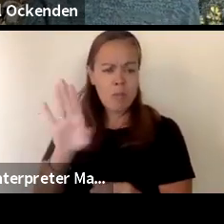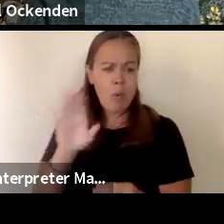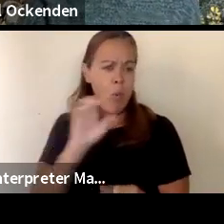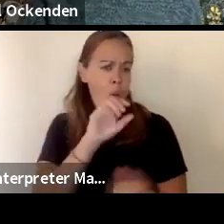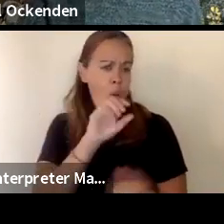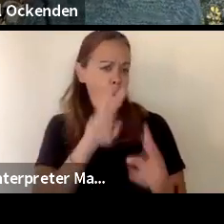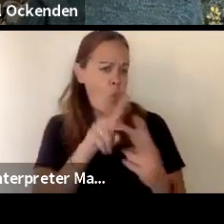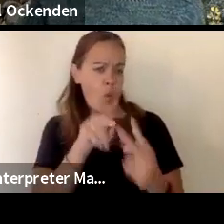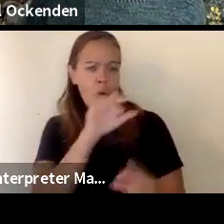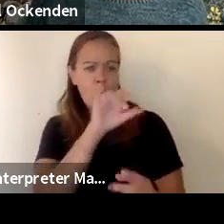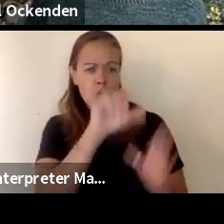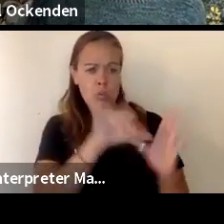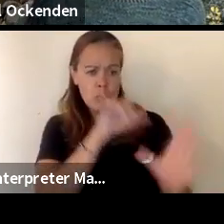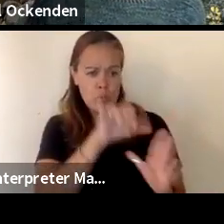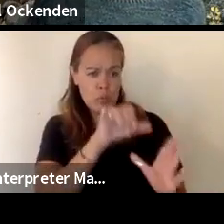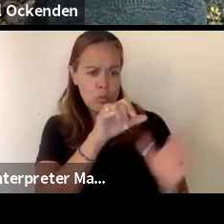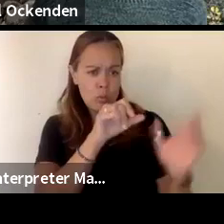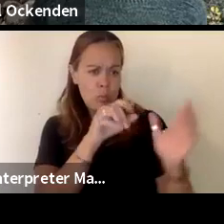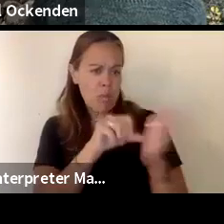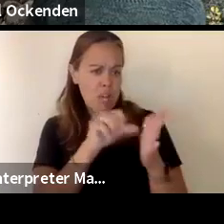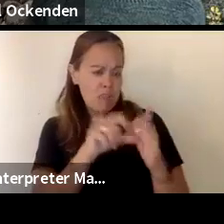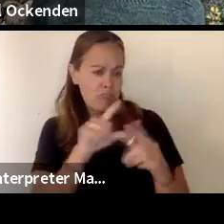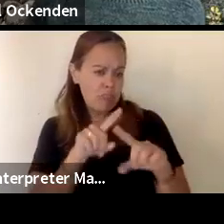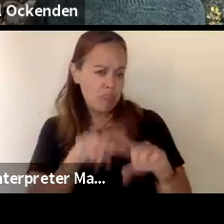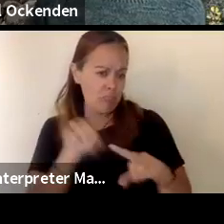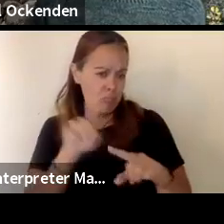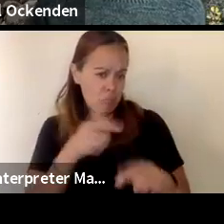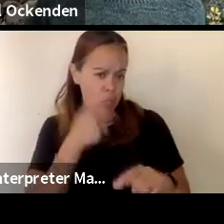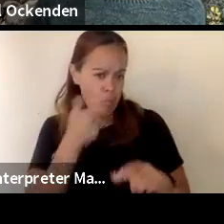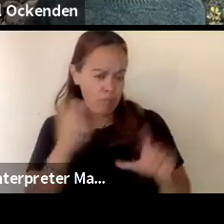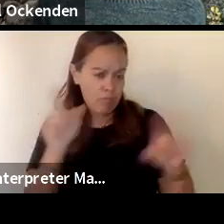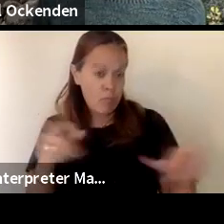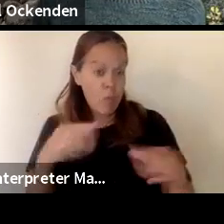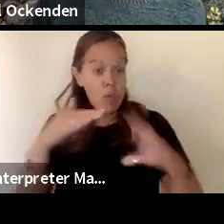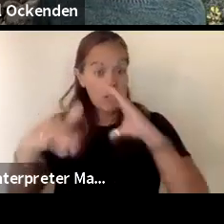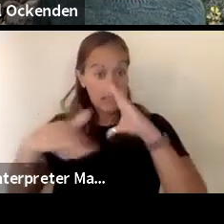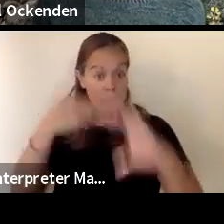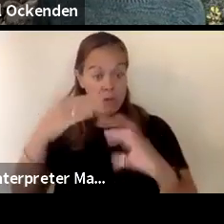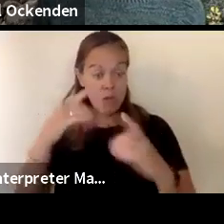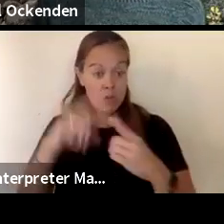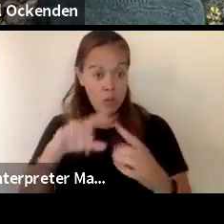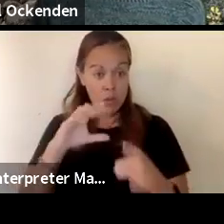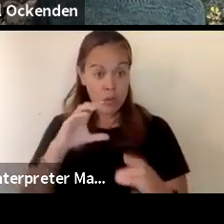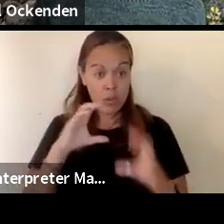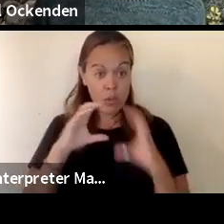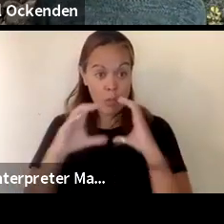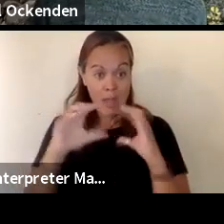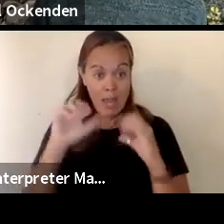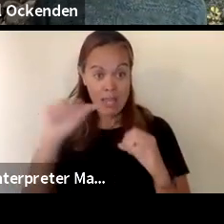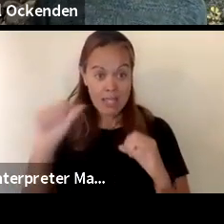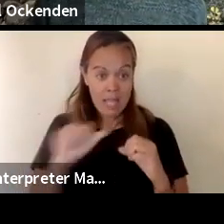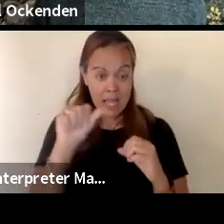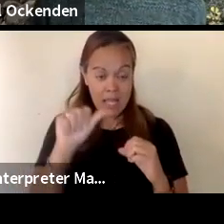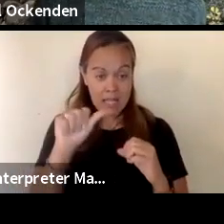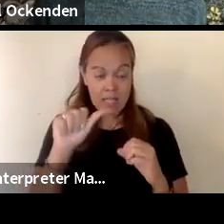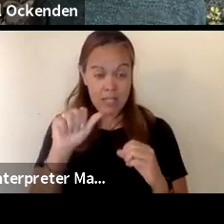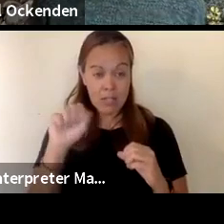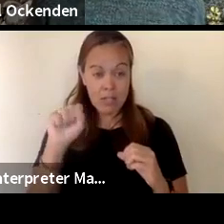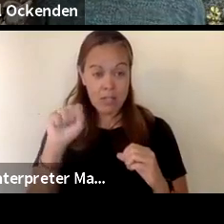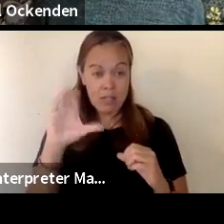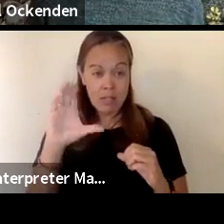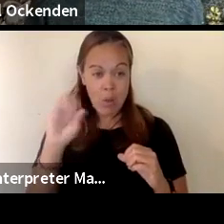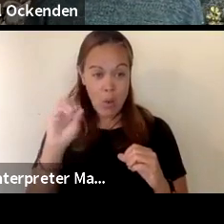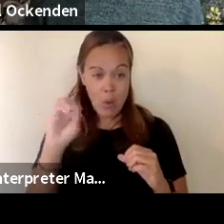page depending on where you're watching you're also invited to email questions to communications at sco